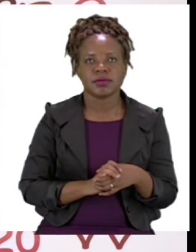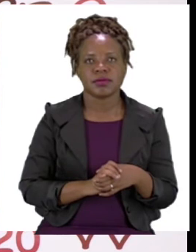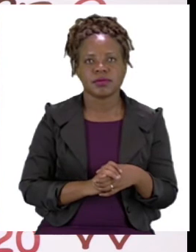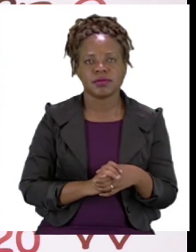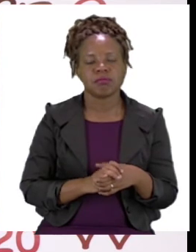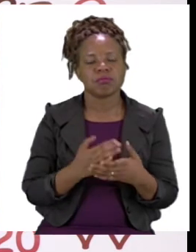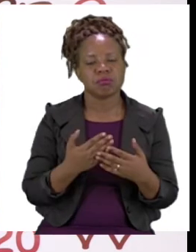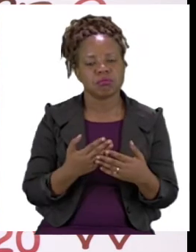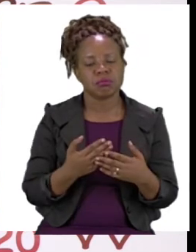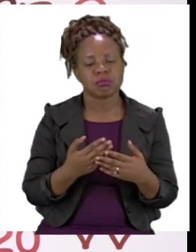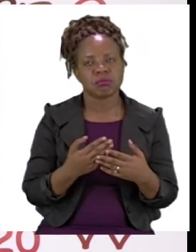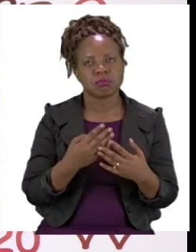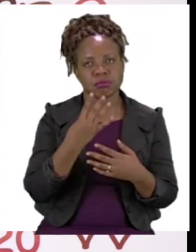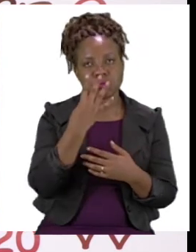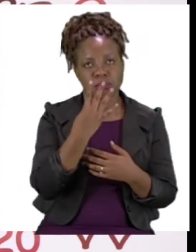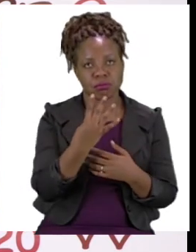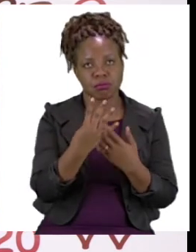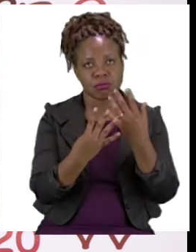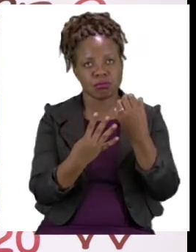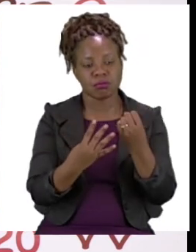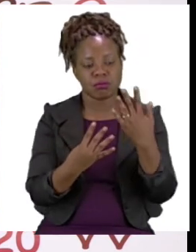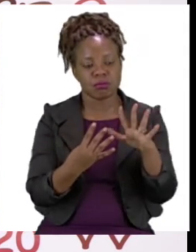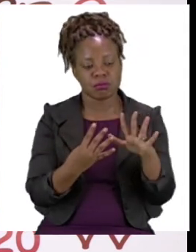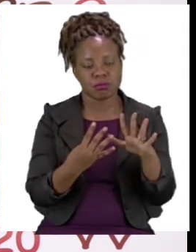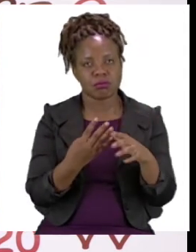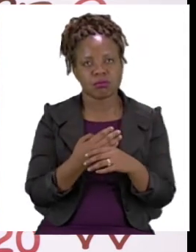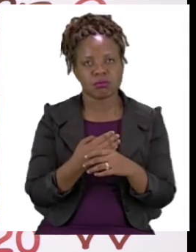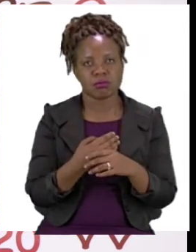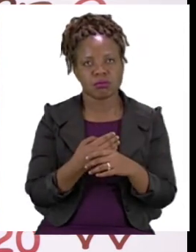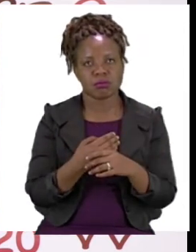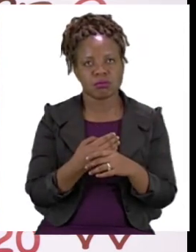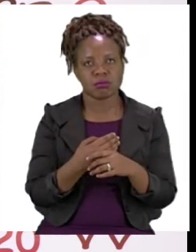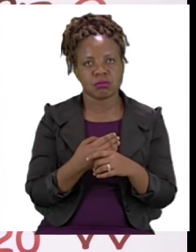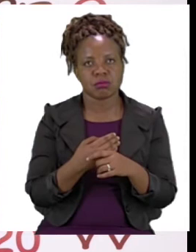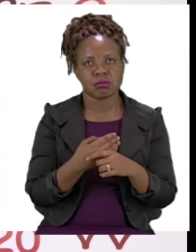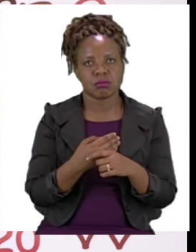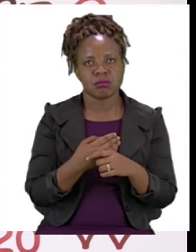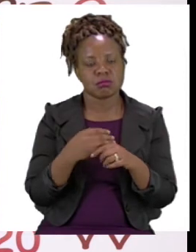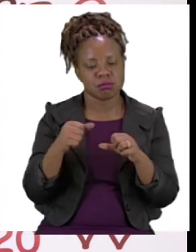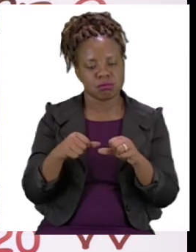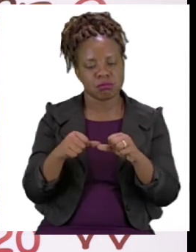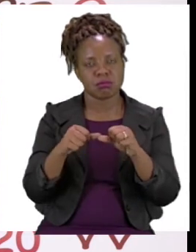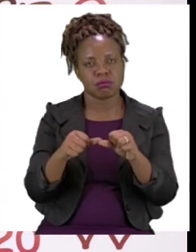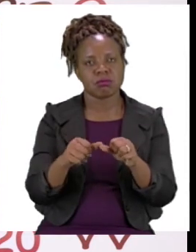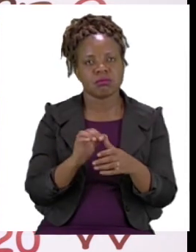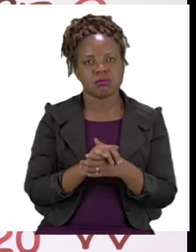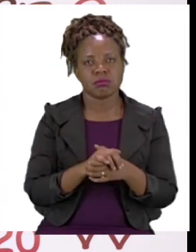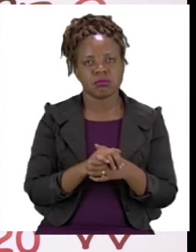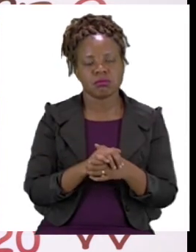4, that means we are counting to and counting on. So it is